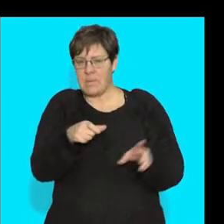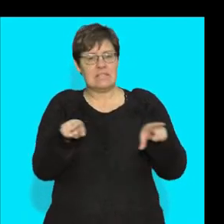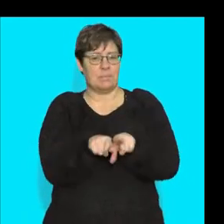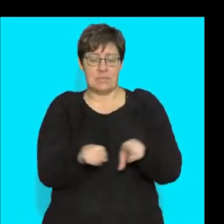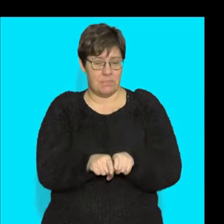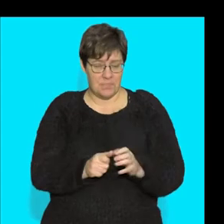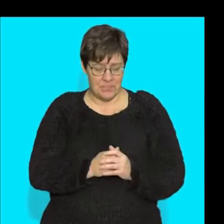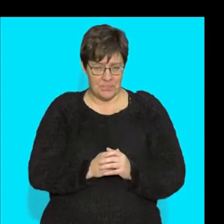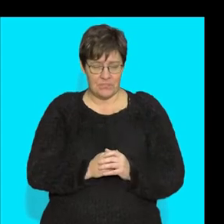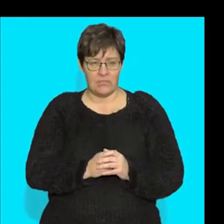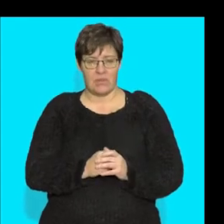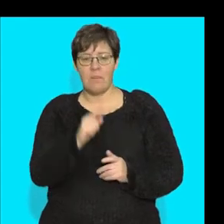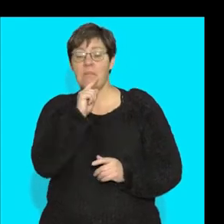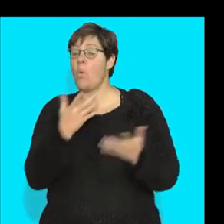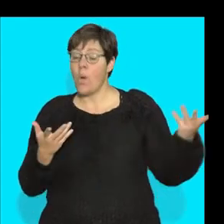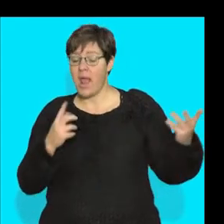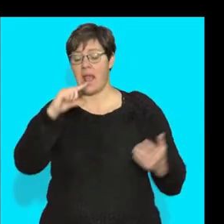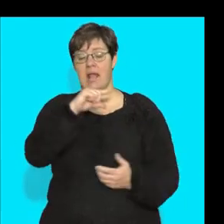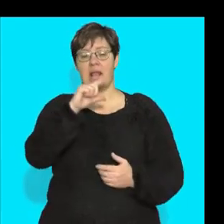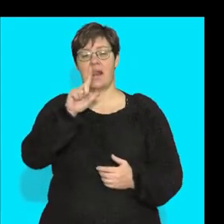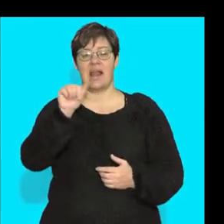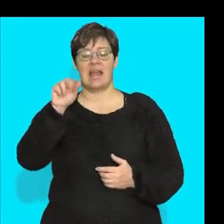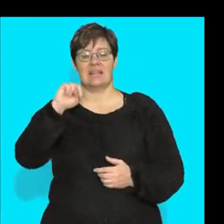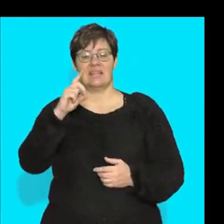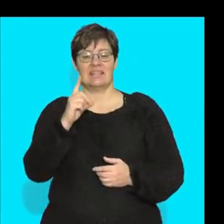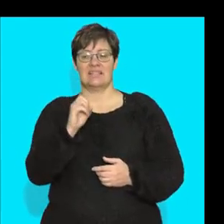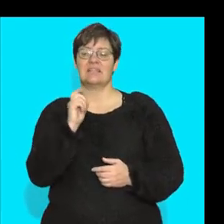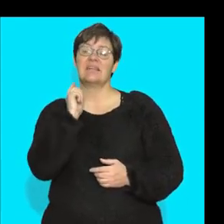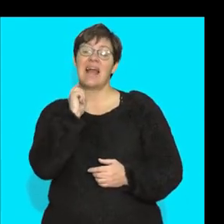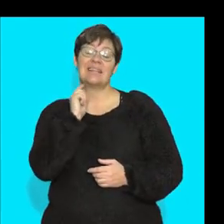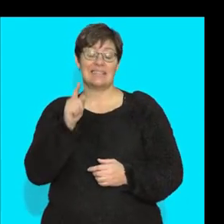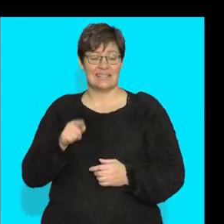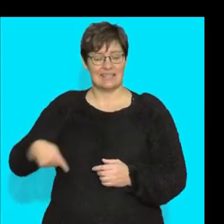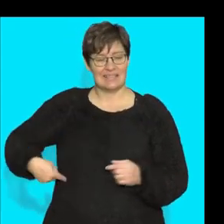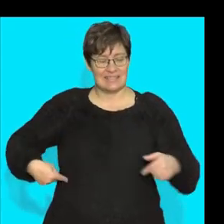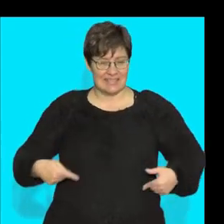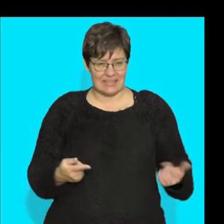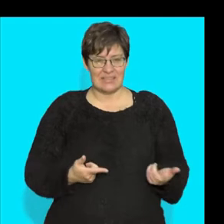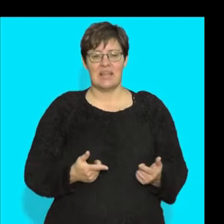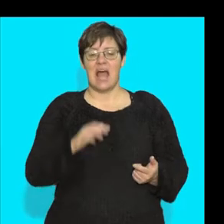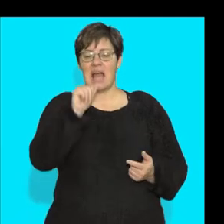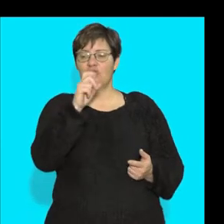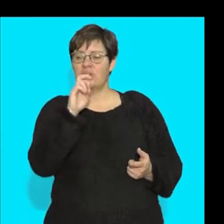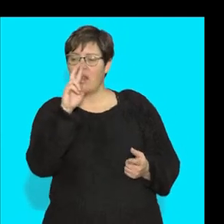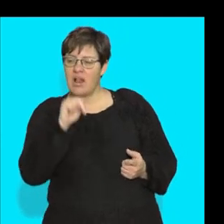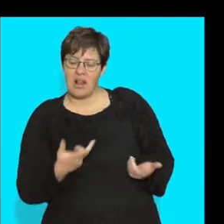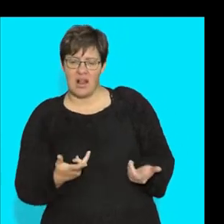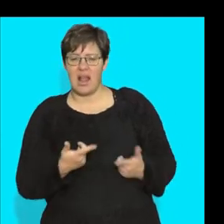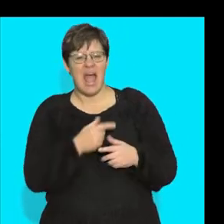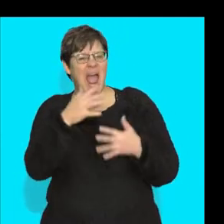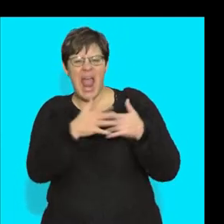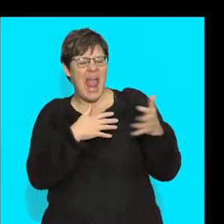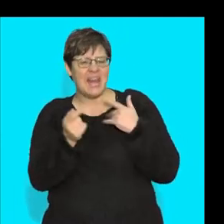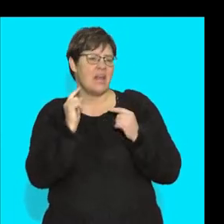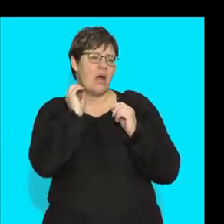And we're going to find those in glands. That's why I put this picture over here. We're going to find it in our adrenal glands. We're going to,